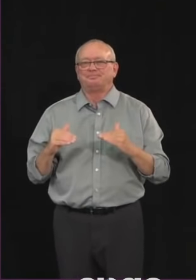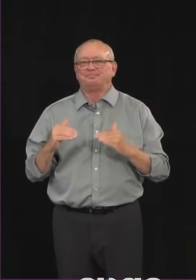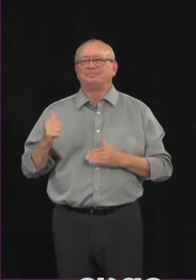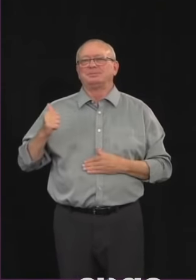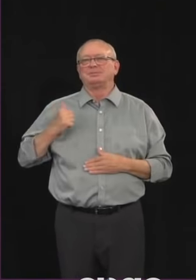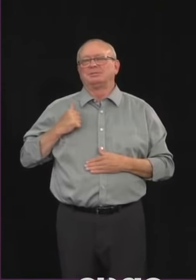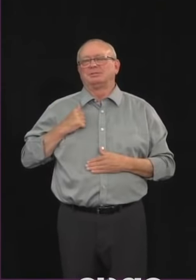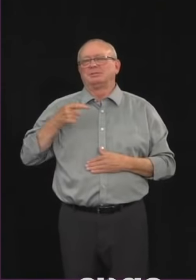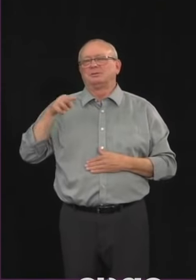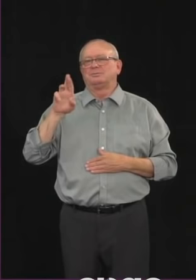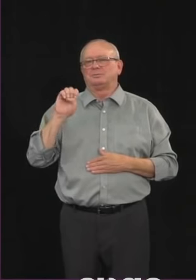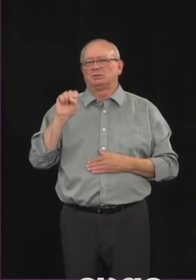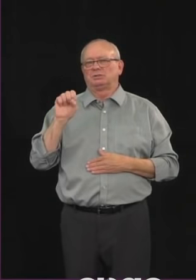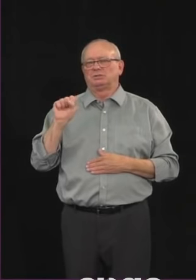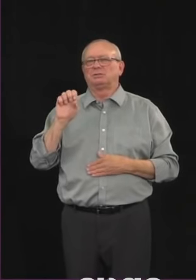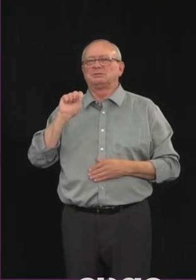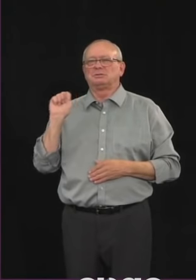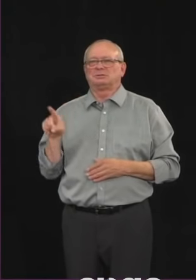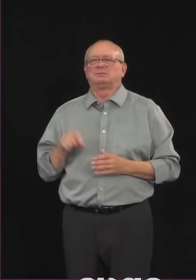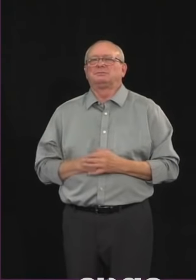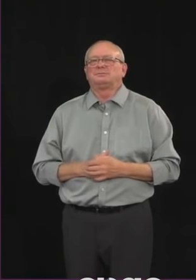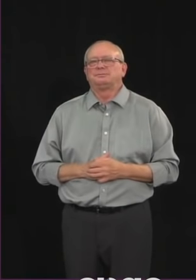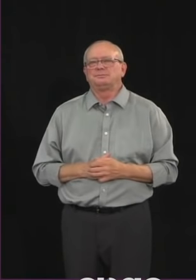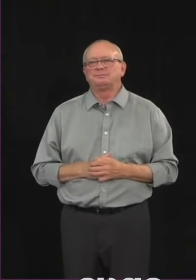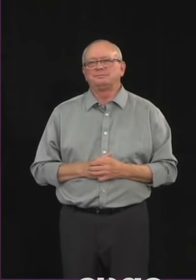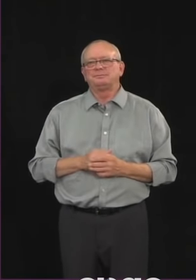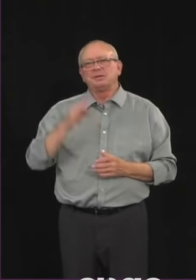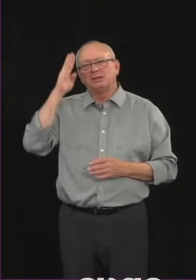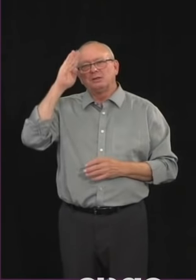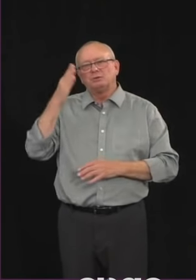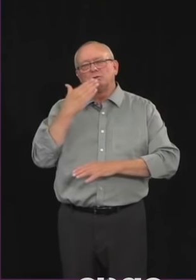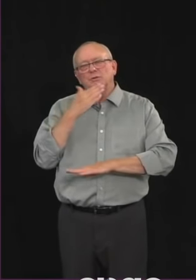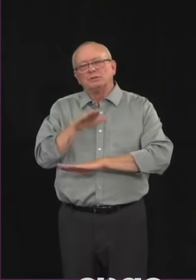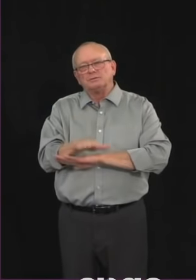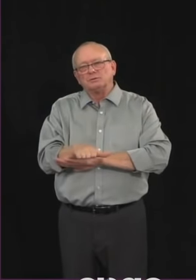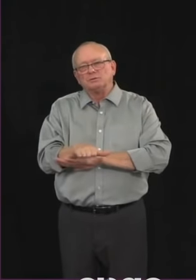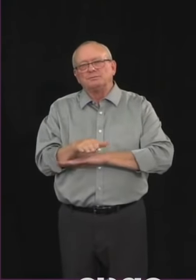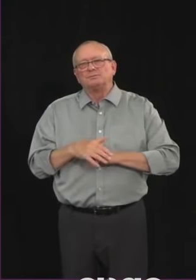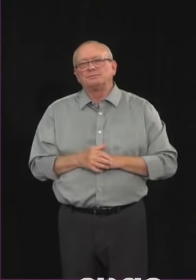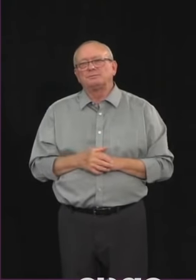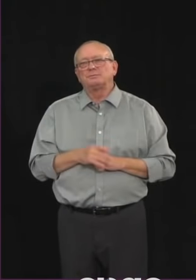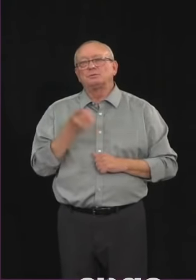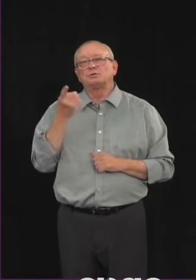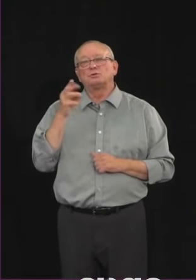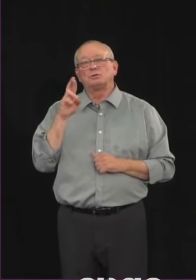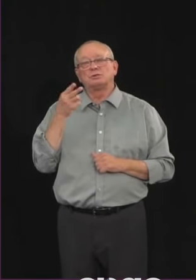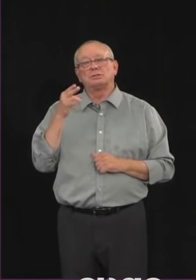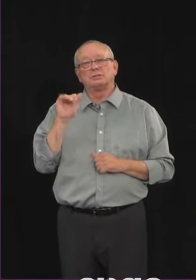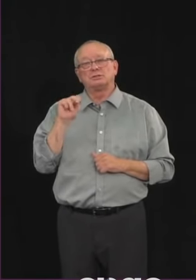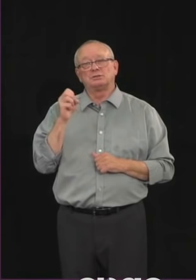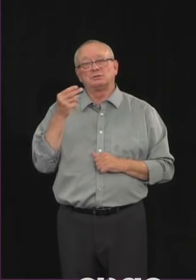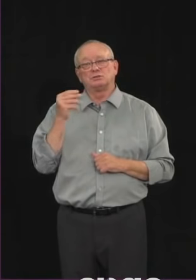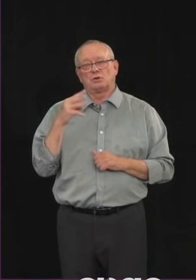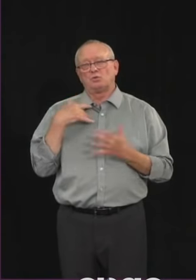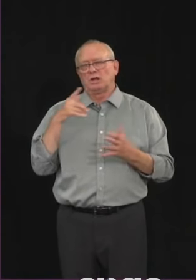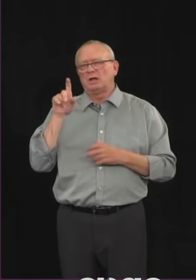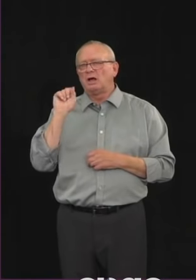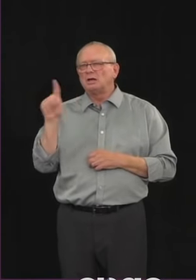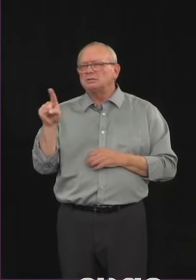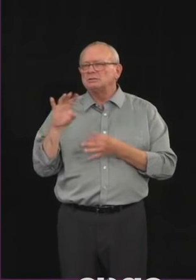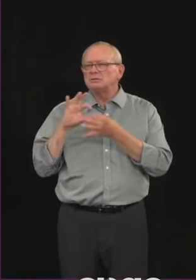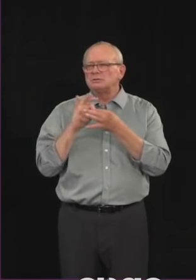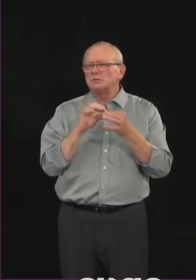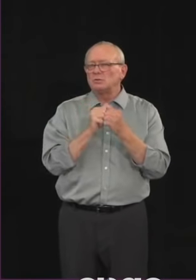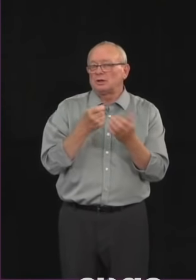afternoon. Uh, I had a hockey question for Dr. Hinshaw. and that is, um, should there be, uh, new COVID-19